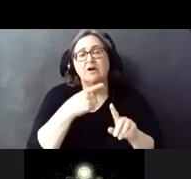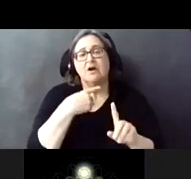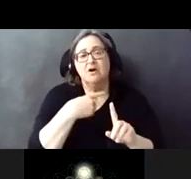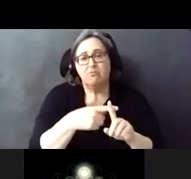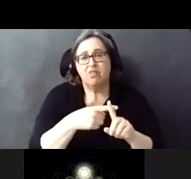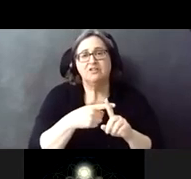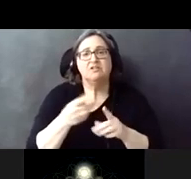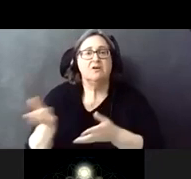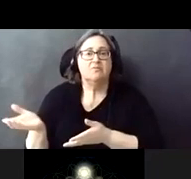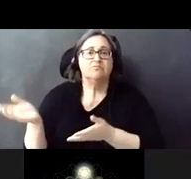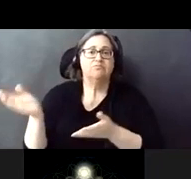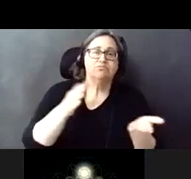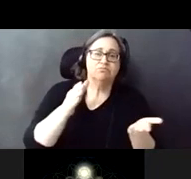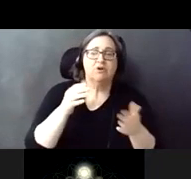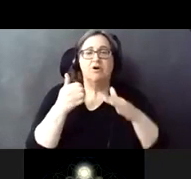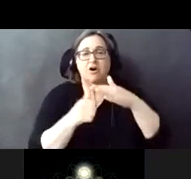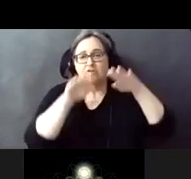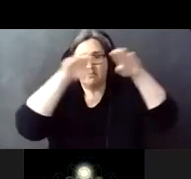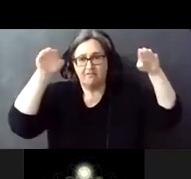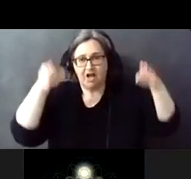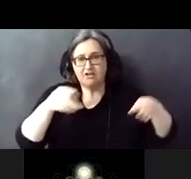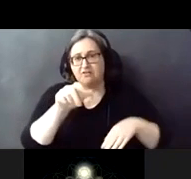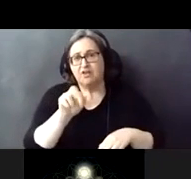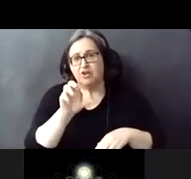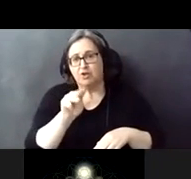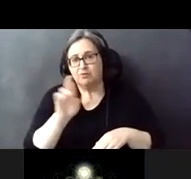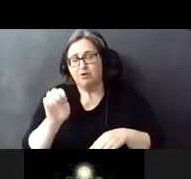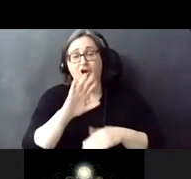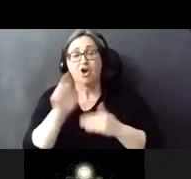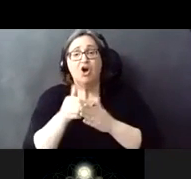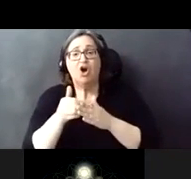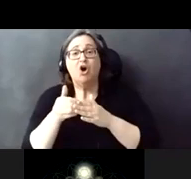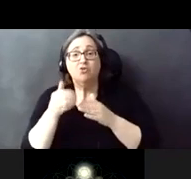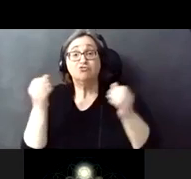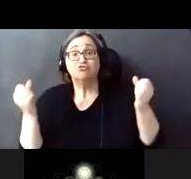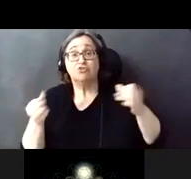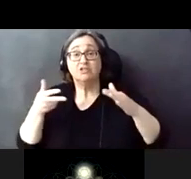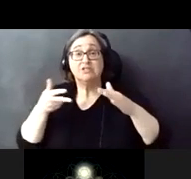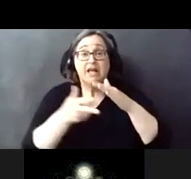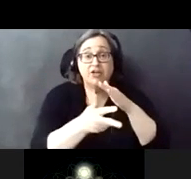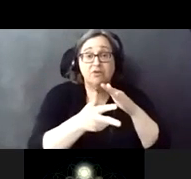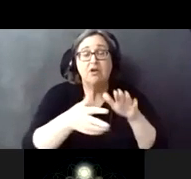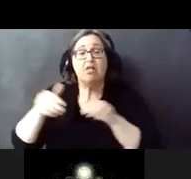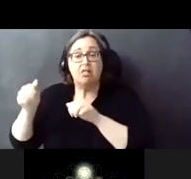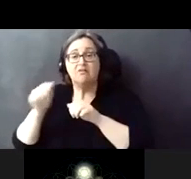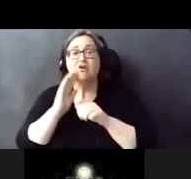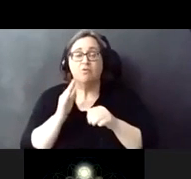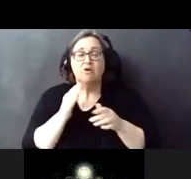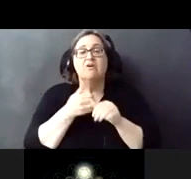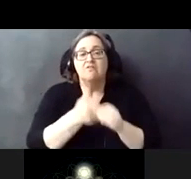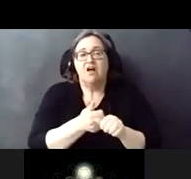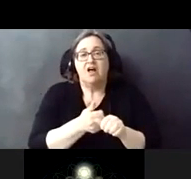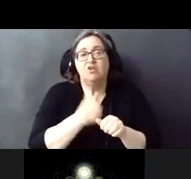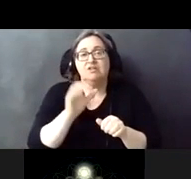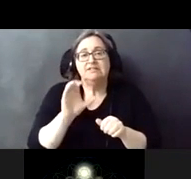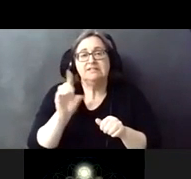unloading under the viaduct at armore all trucks entering and exiting the project area will follow the routes approved by